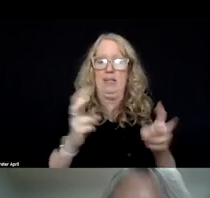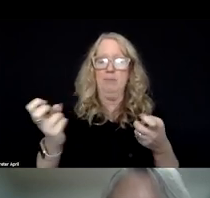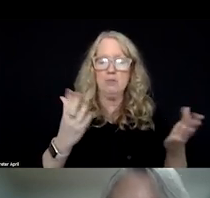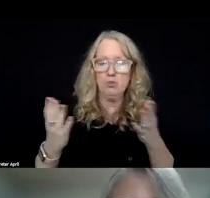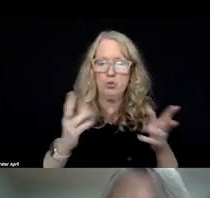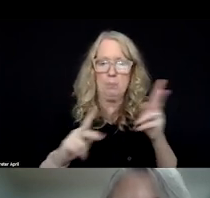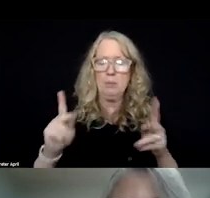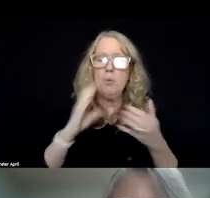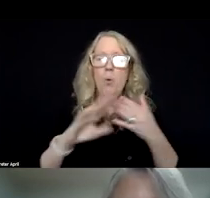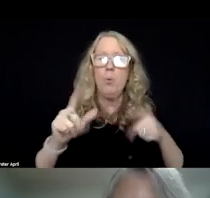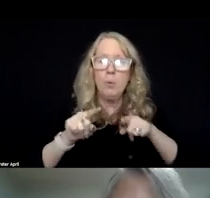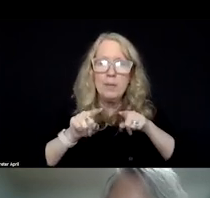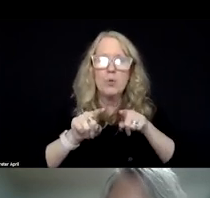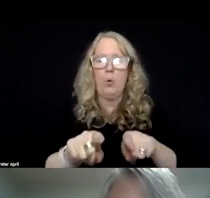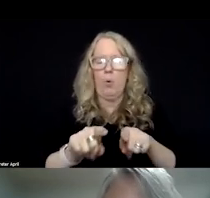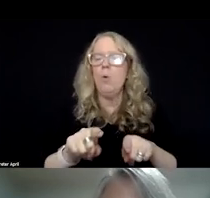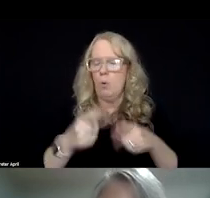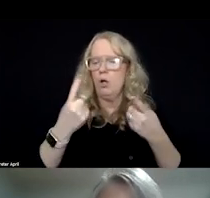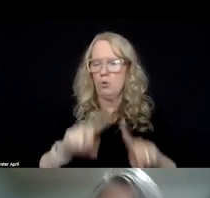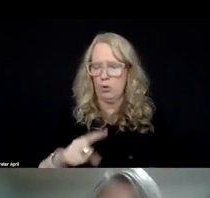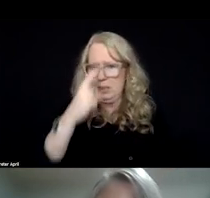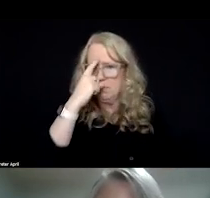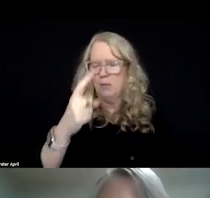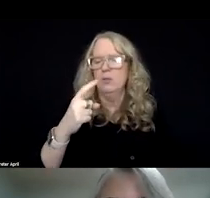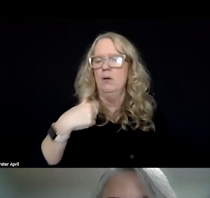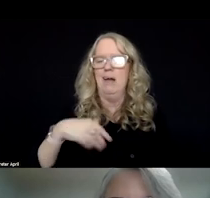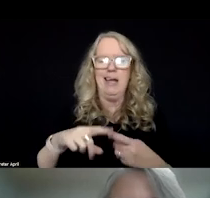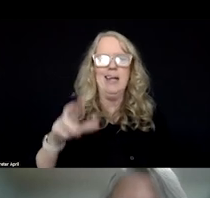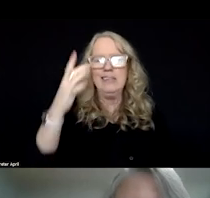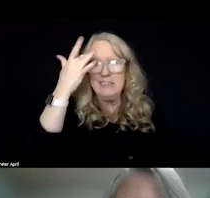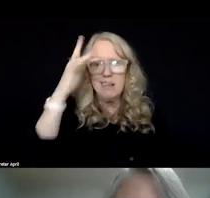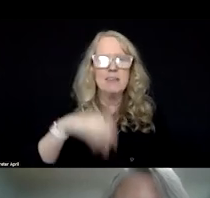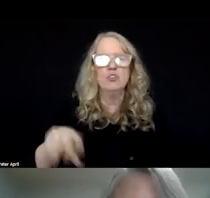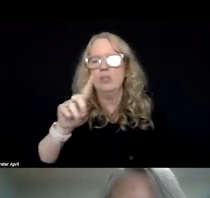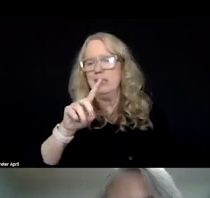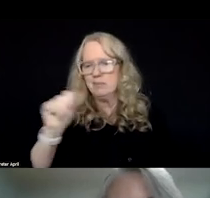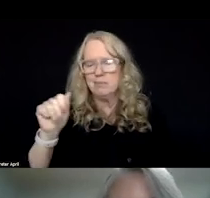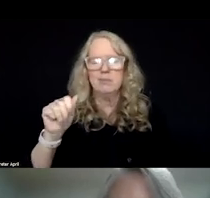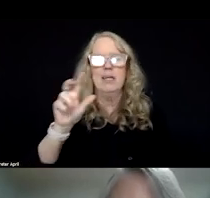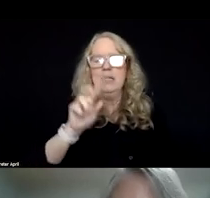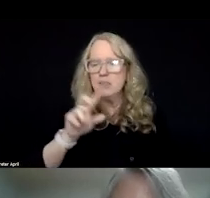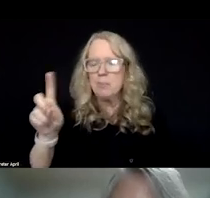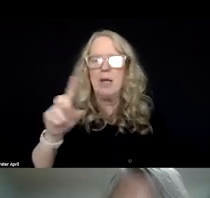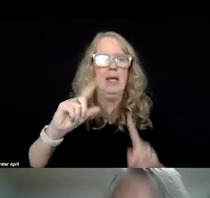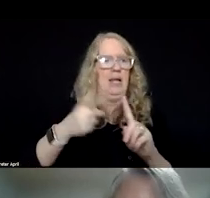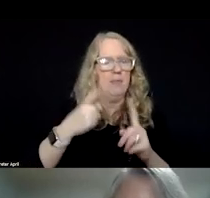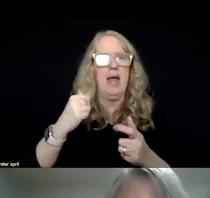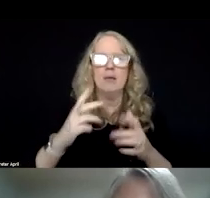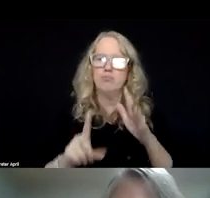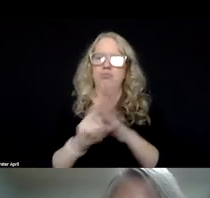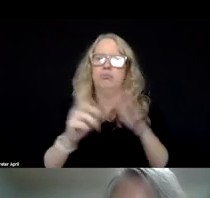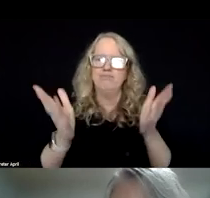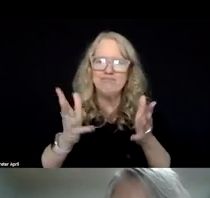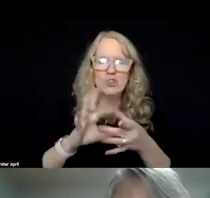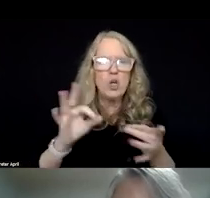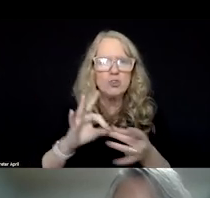with co-occurring mental illness and intellectual and developmental disabilities came up during our feature presentation, and there was some conversation about that,